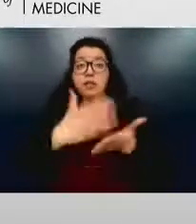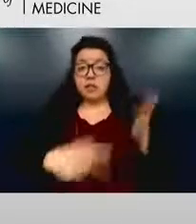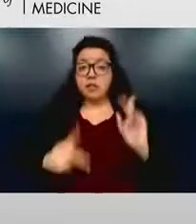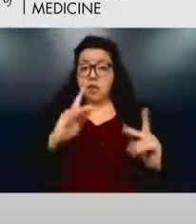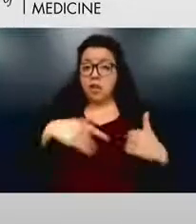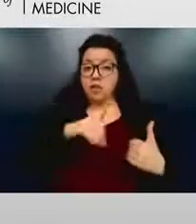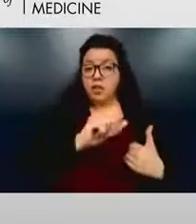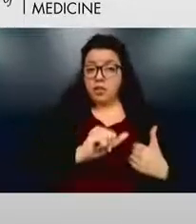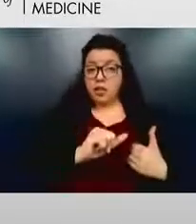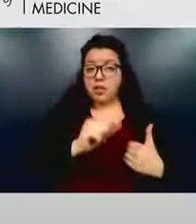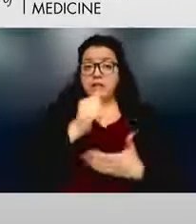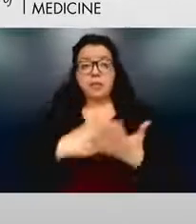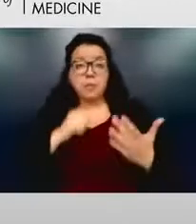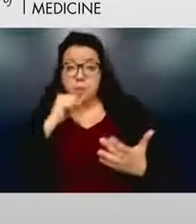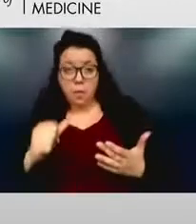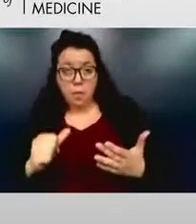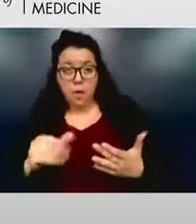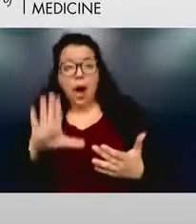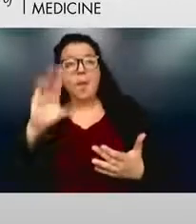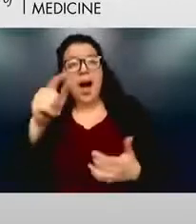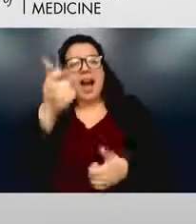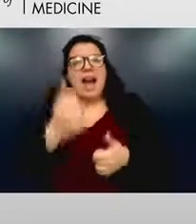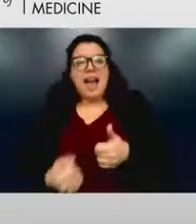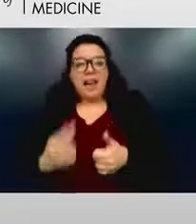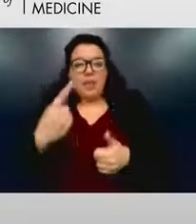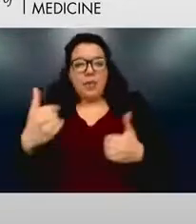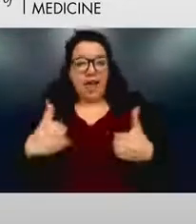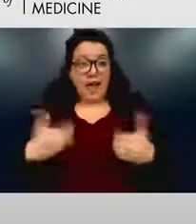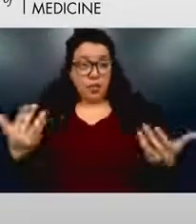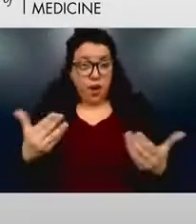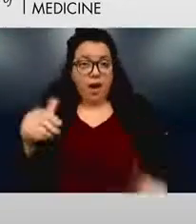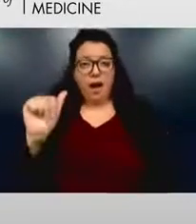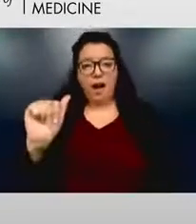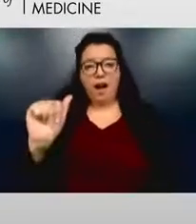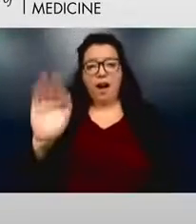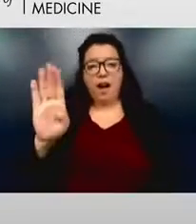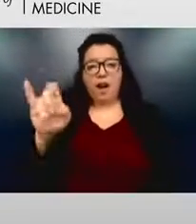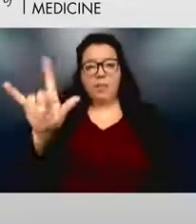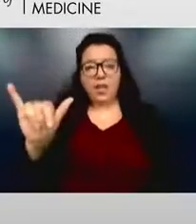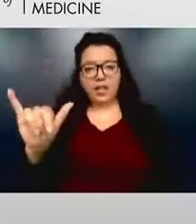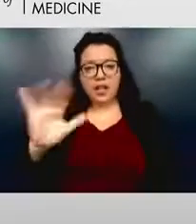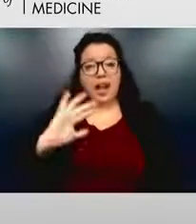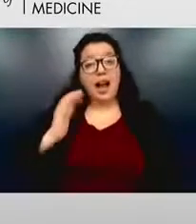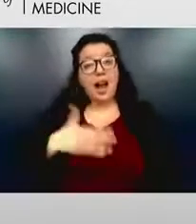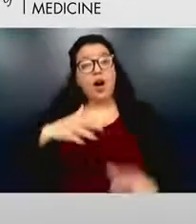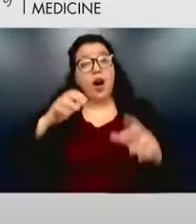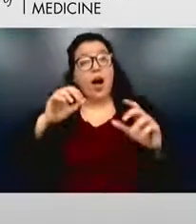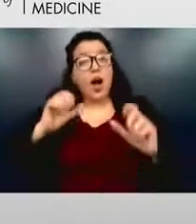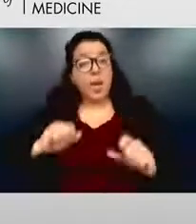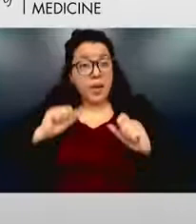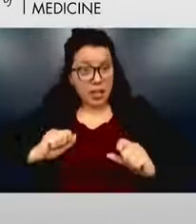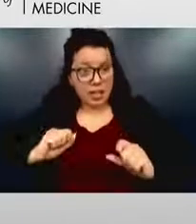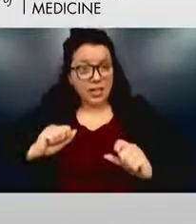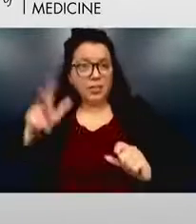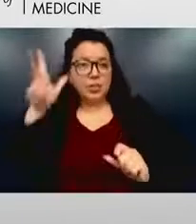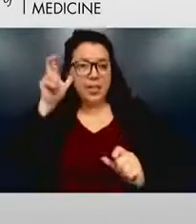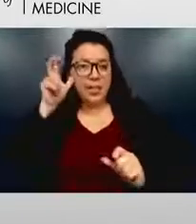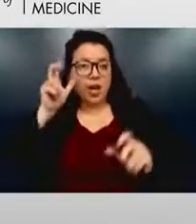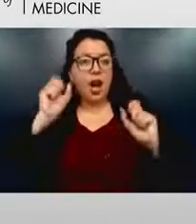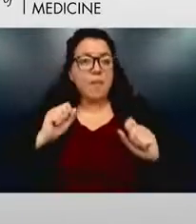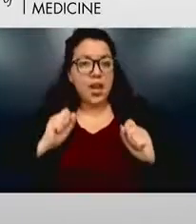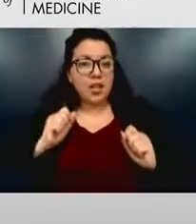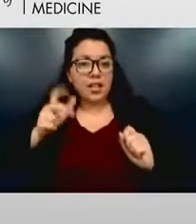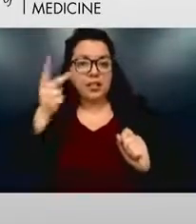all have abilities. And so every one of us could rate our ability to see and our ability to hear, ability to manage our physical health or our mental health.